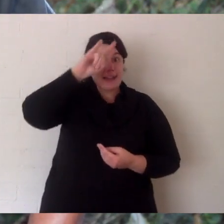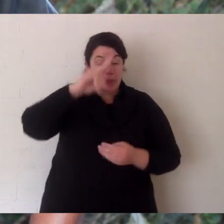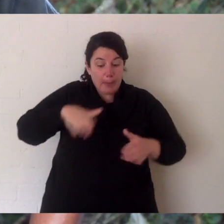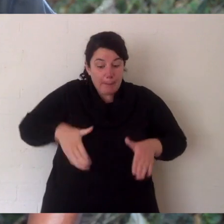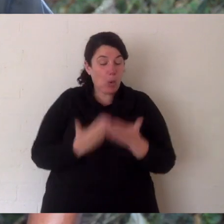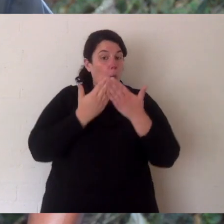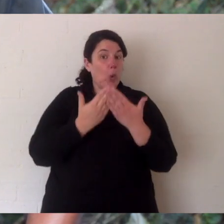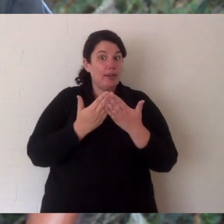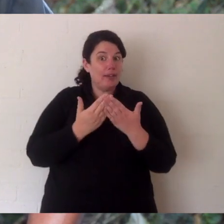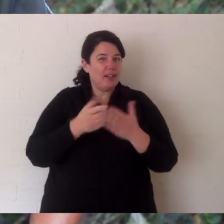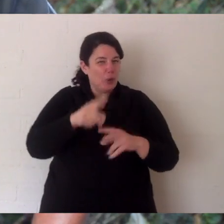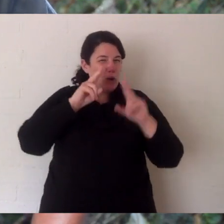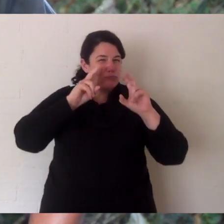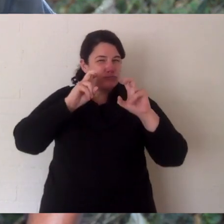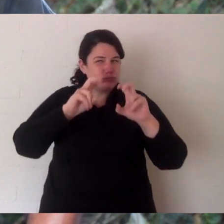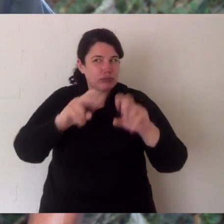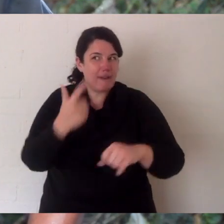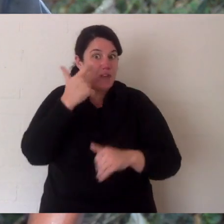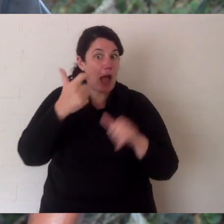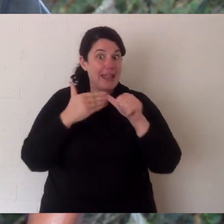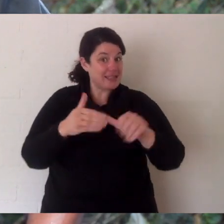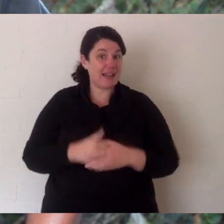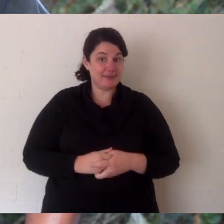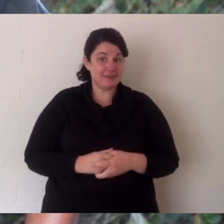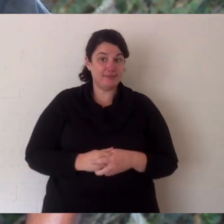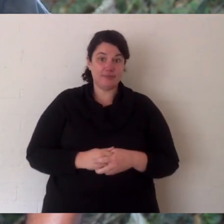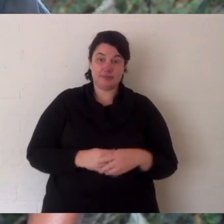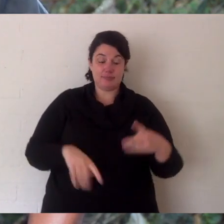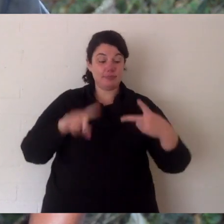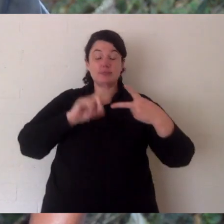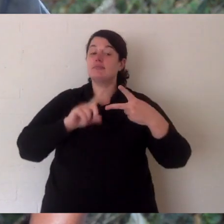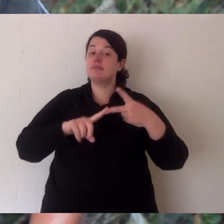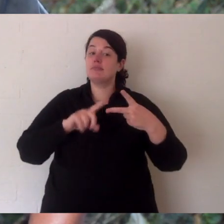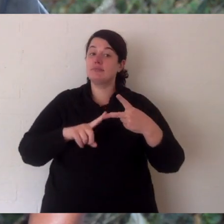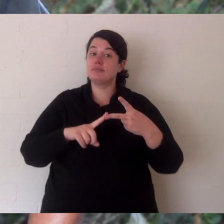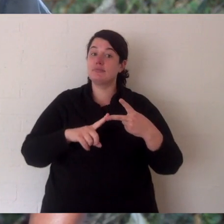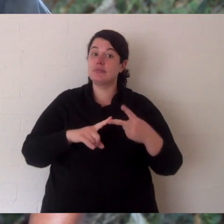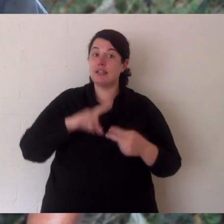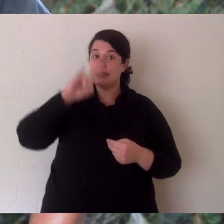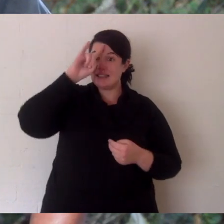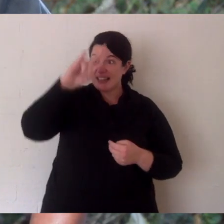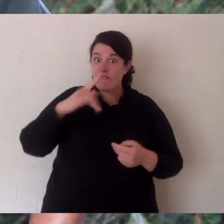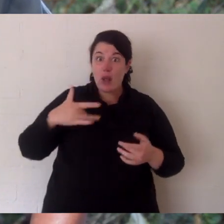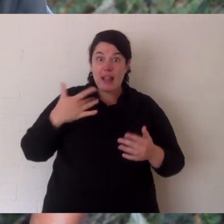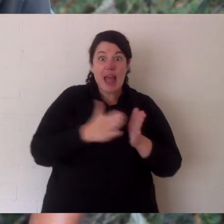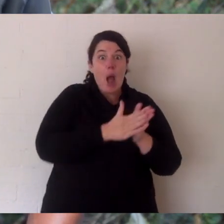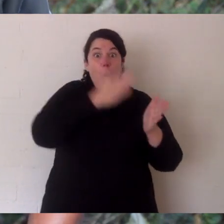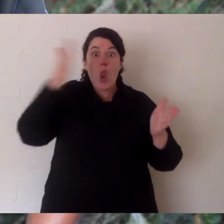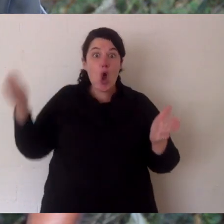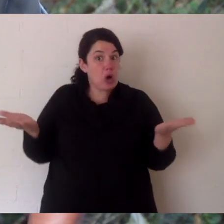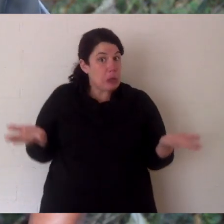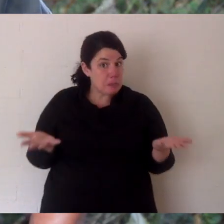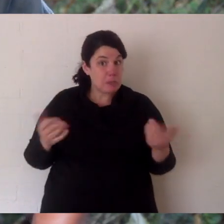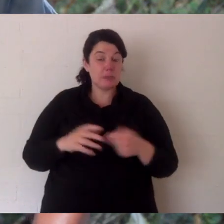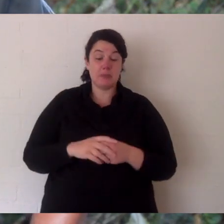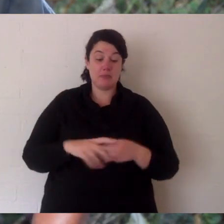can a female devil give birth to make sure you look carefully at that number two is how